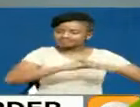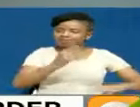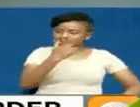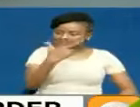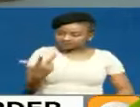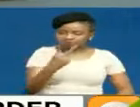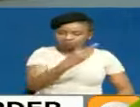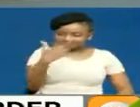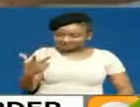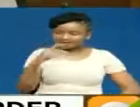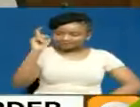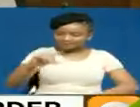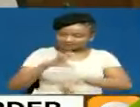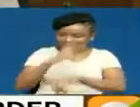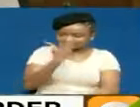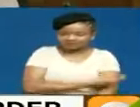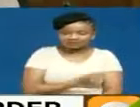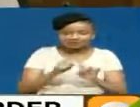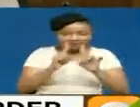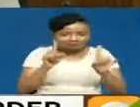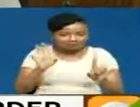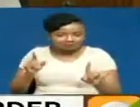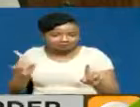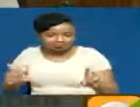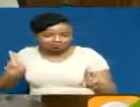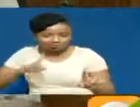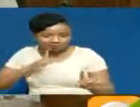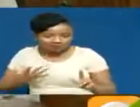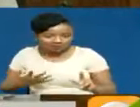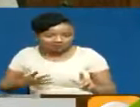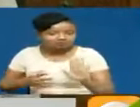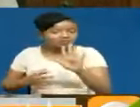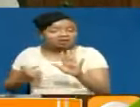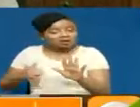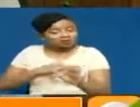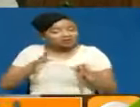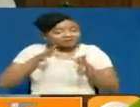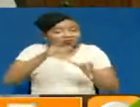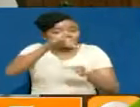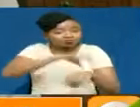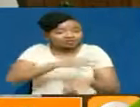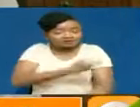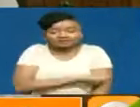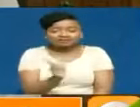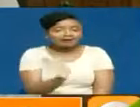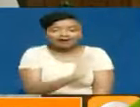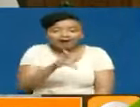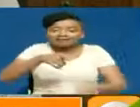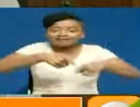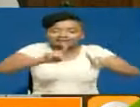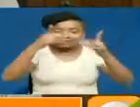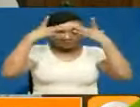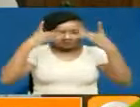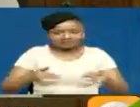disciplinary proceedings. However, we are not going to force anybody. It will be your decision. whether you